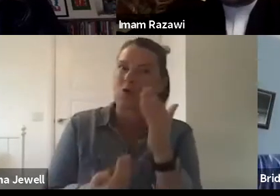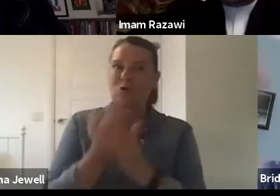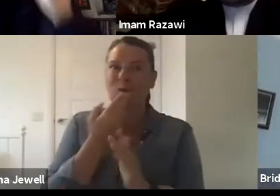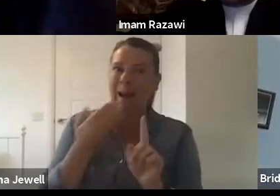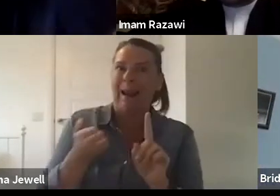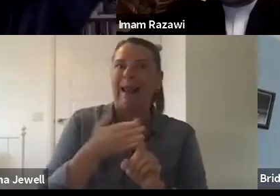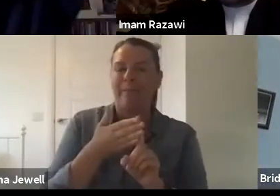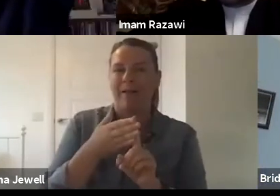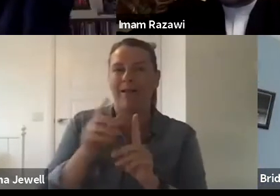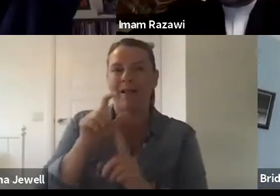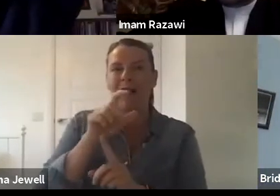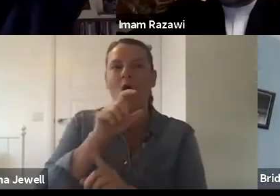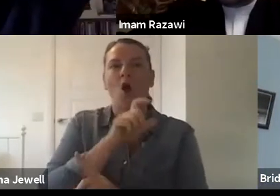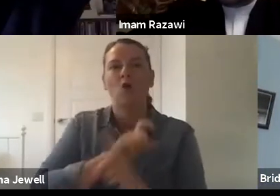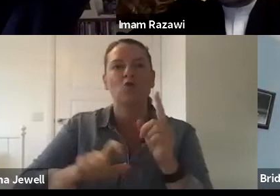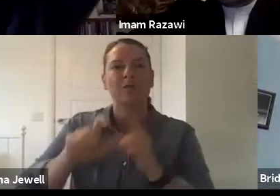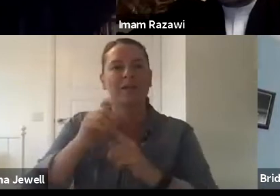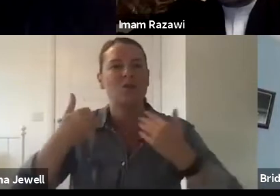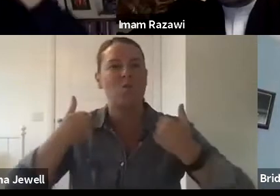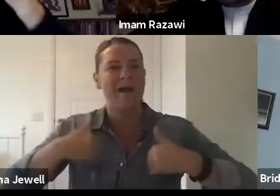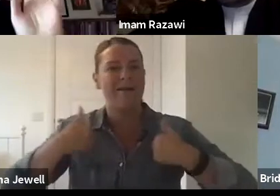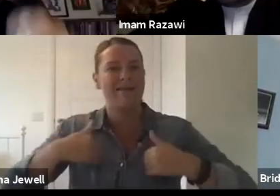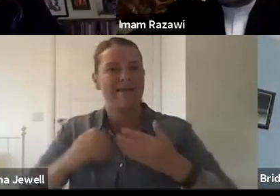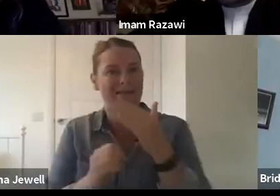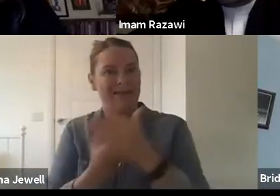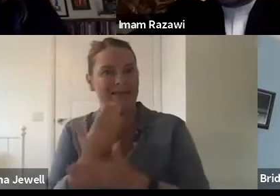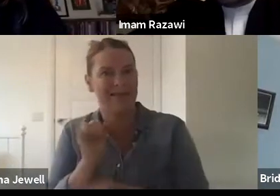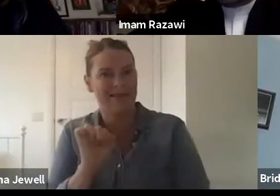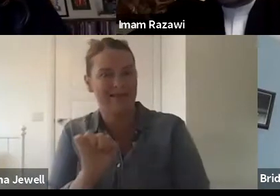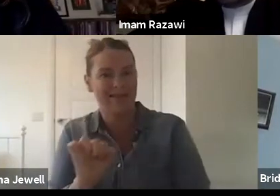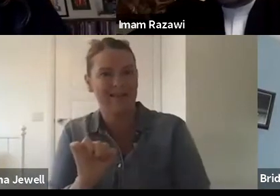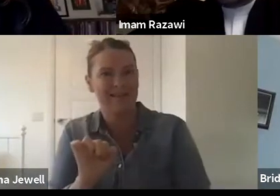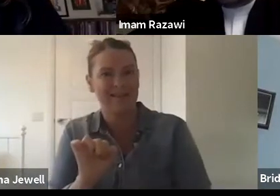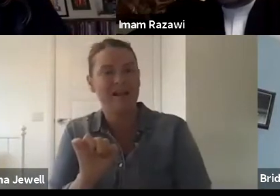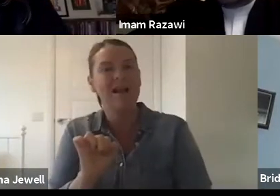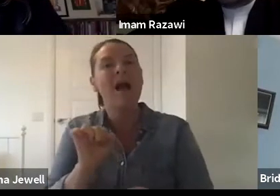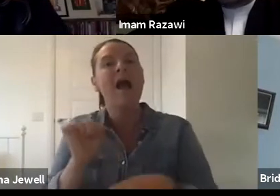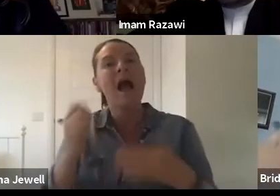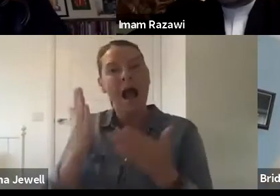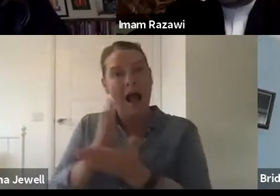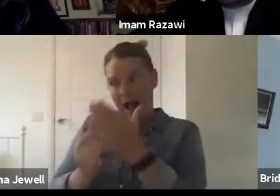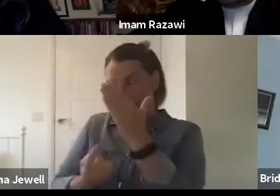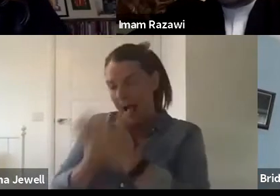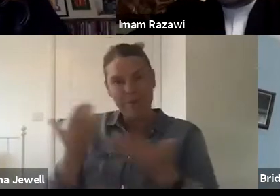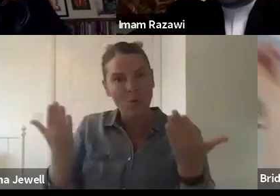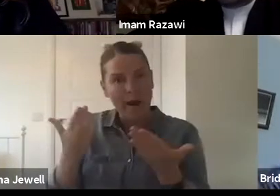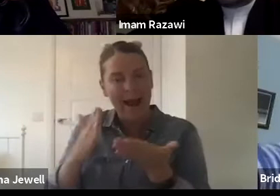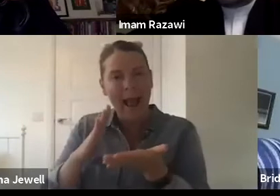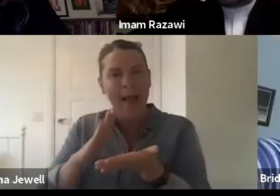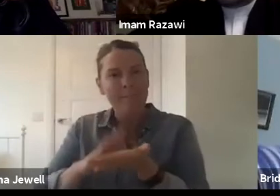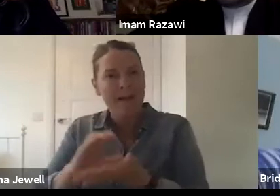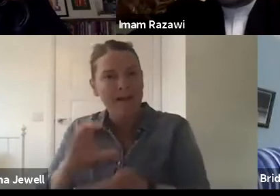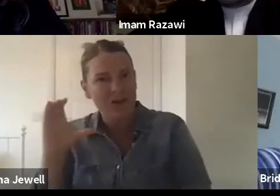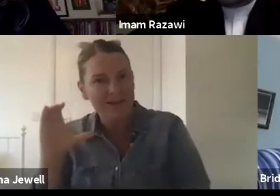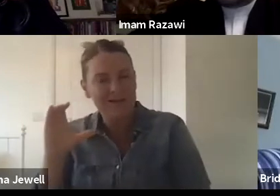this is building on work that colleagues have done in, in areas of Greater Manchester and Lancashire and so on. And now in,